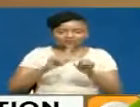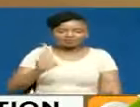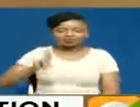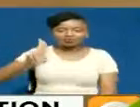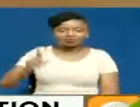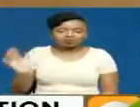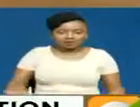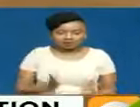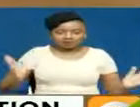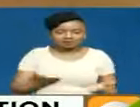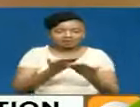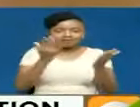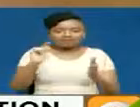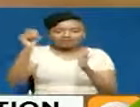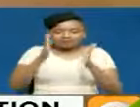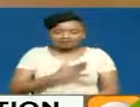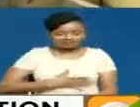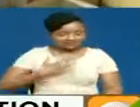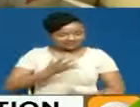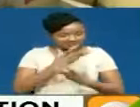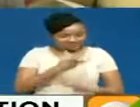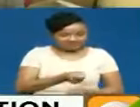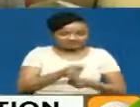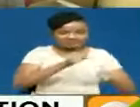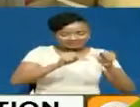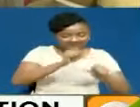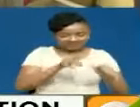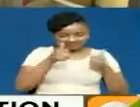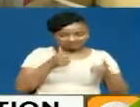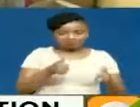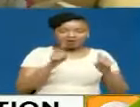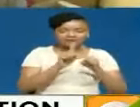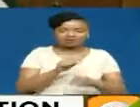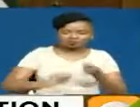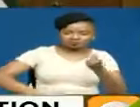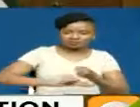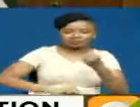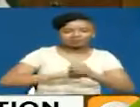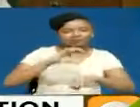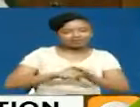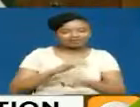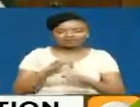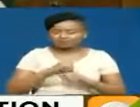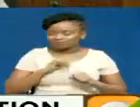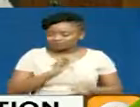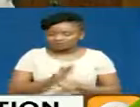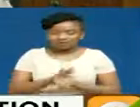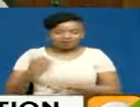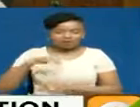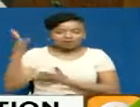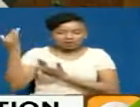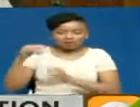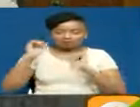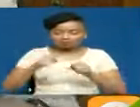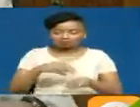President Uru Kanyate is urging Kenyans to trust in science and the hope that has been pegged on COVID-19 vaccines. We are hopefully now going to